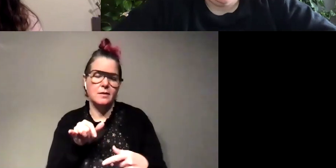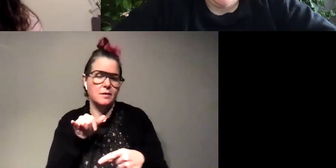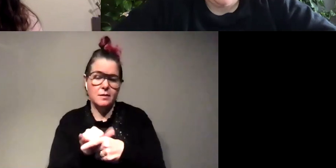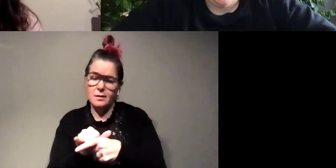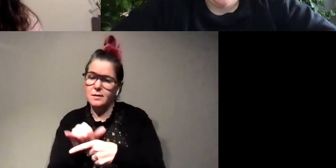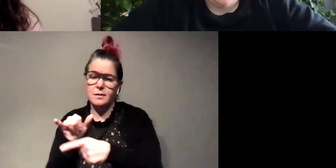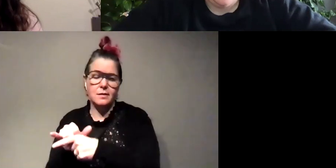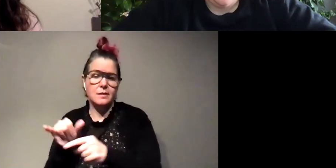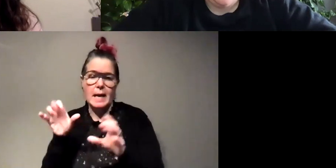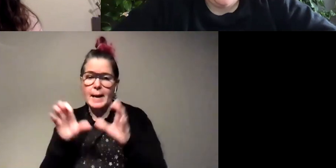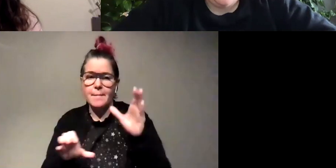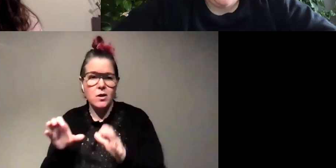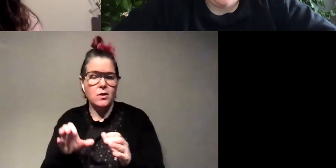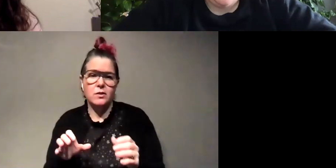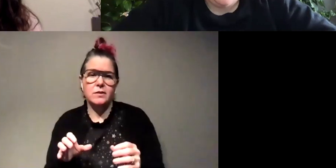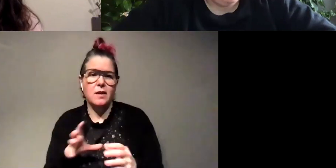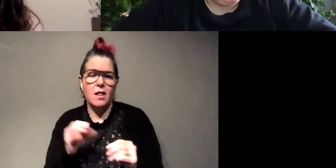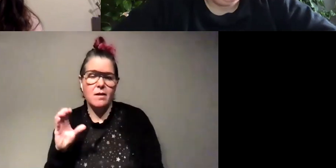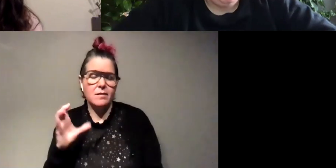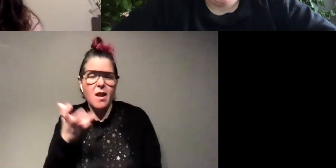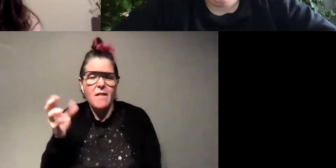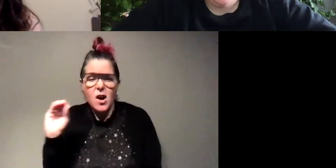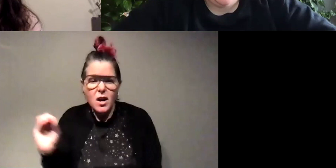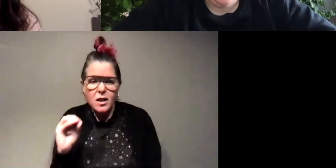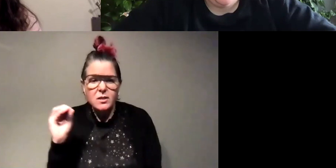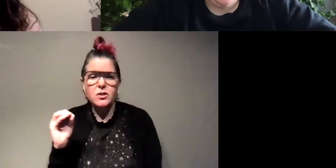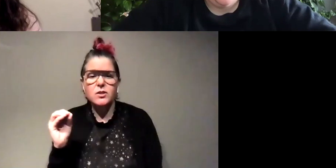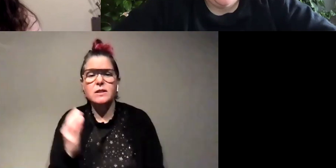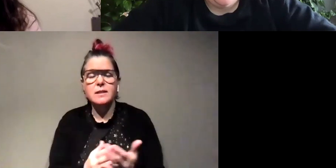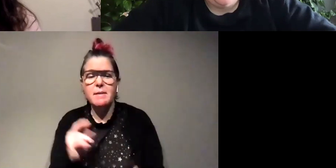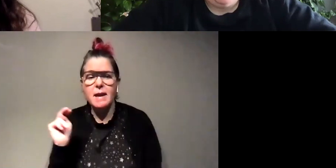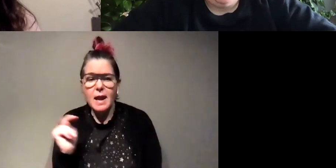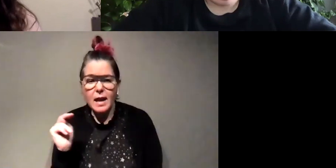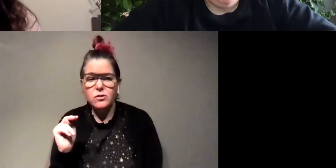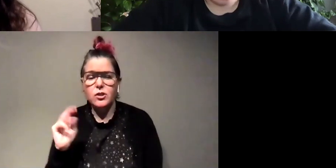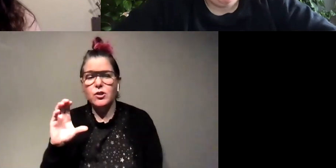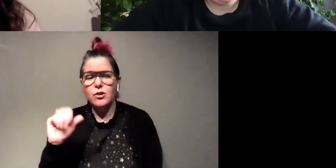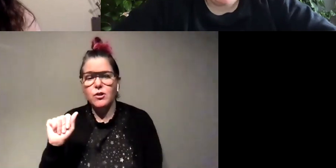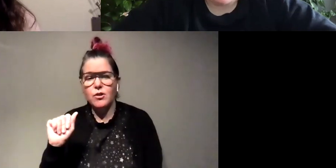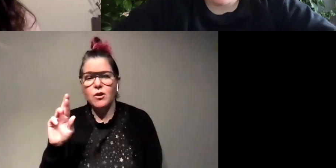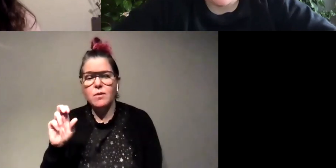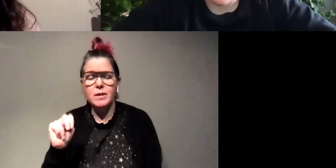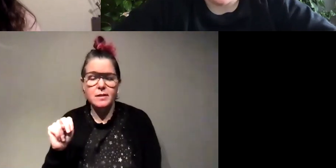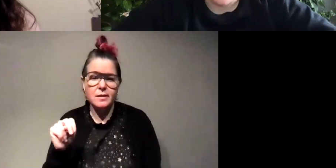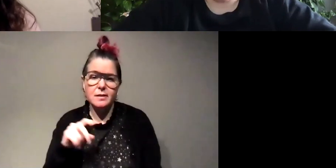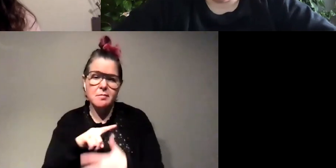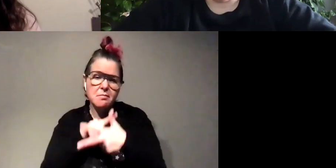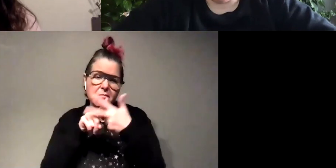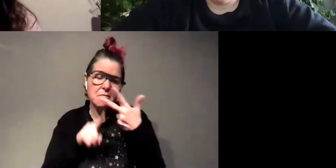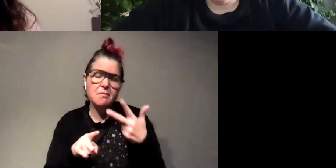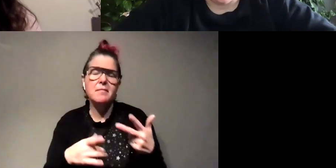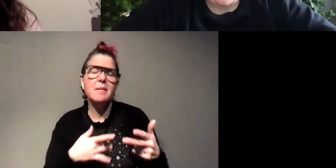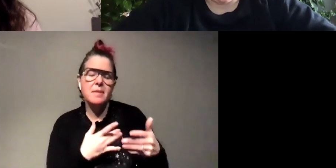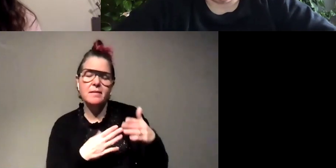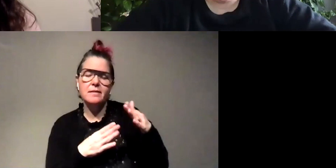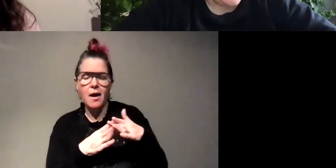a lot of oxygen and maybe some nitrogen and carbon but yeah it was usually the uh the go-to